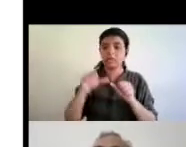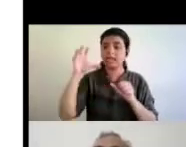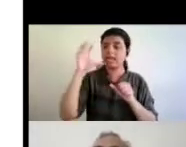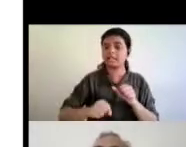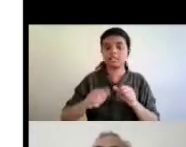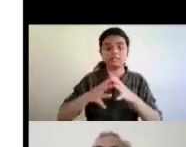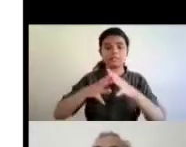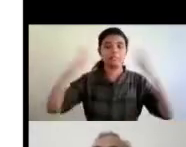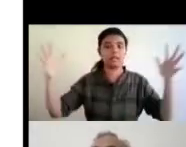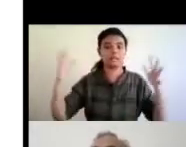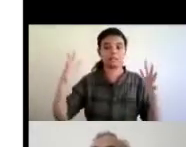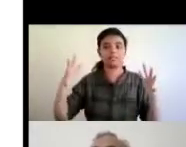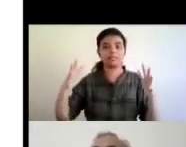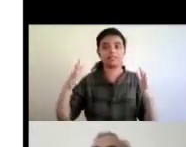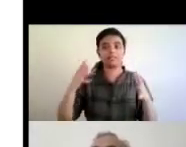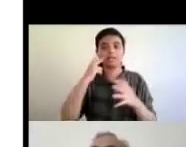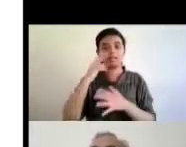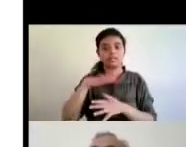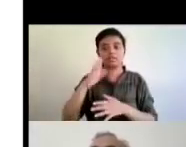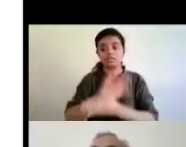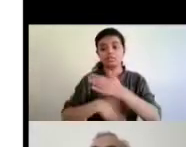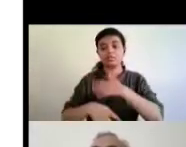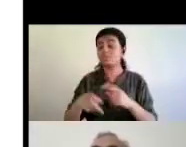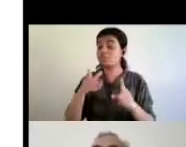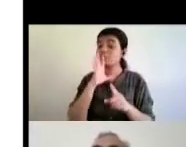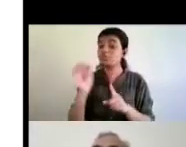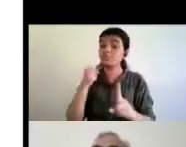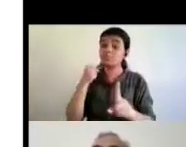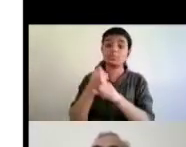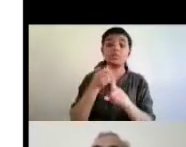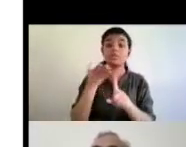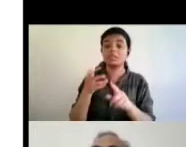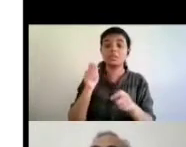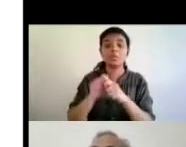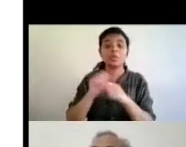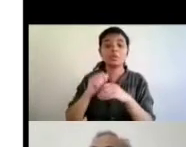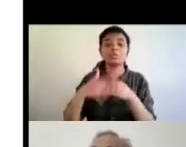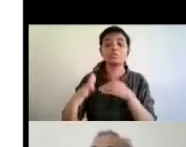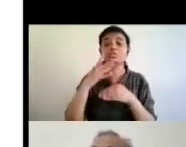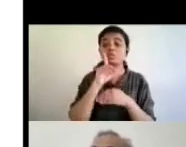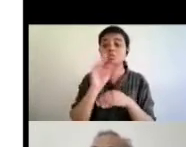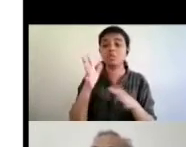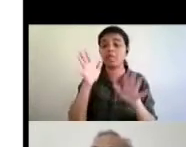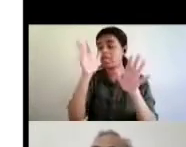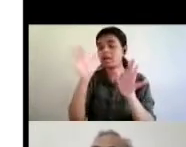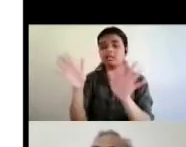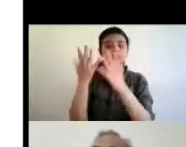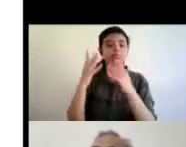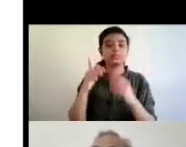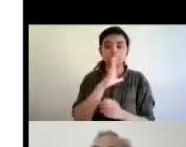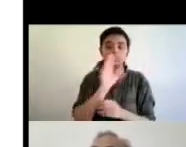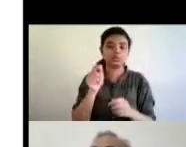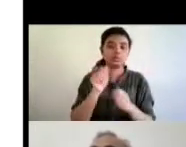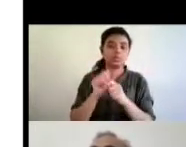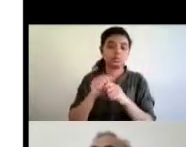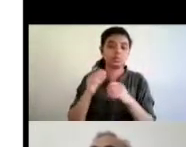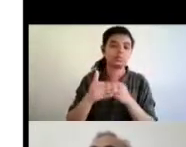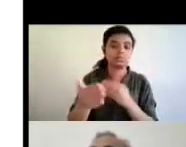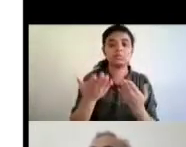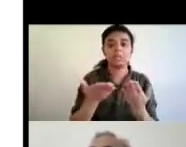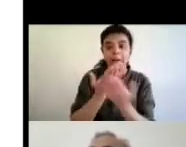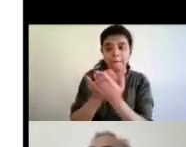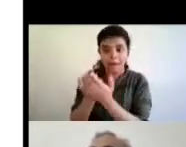with disabilities so that's the real impact happening the real work happening on on implementation of what was actually said